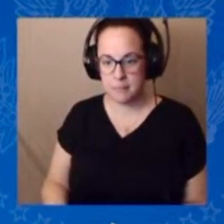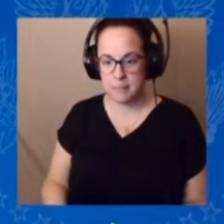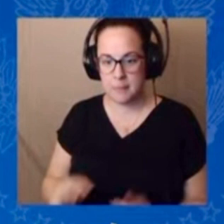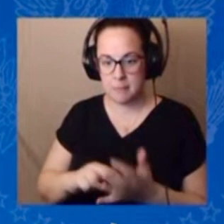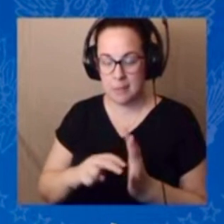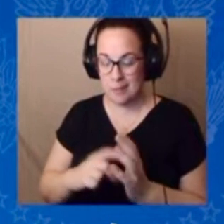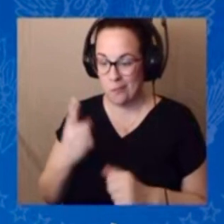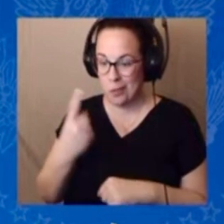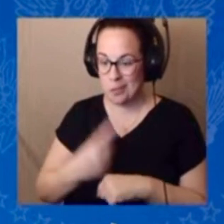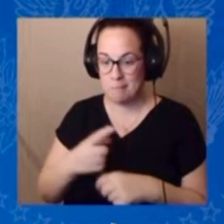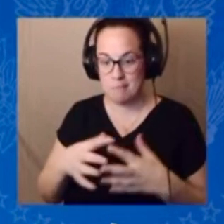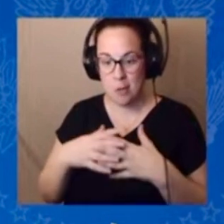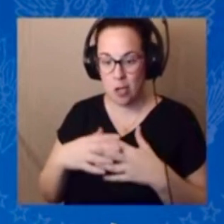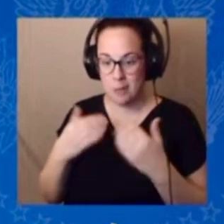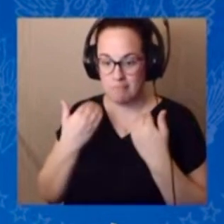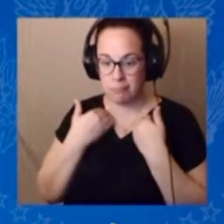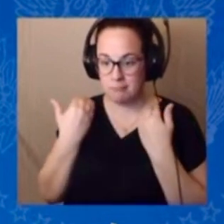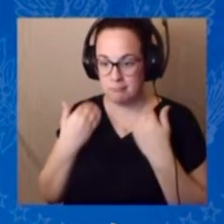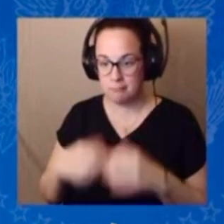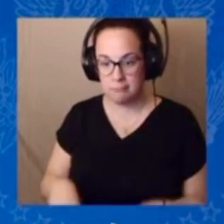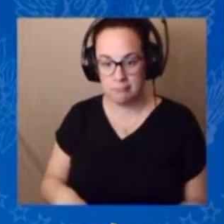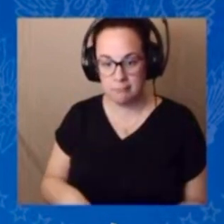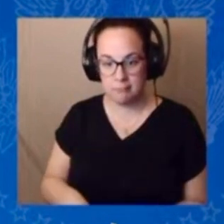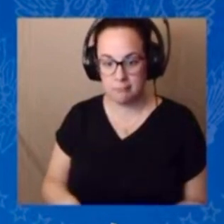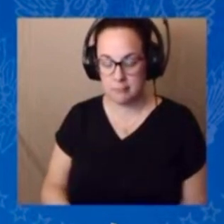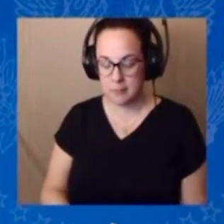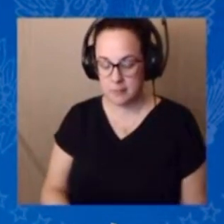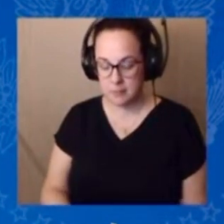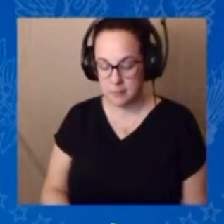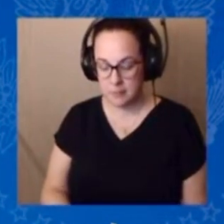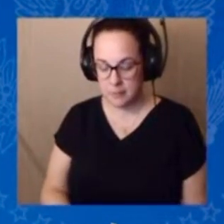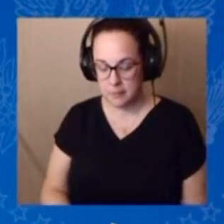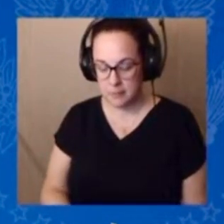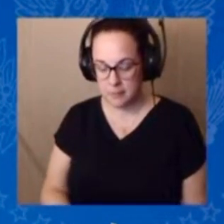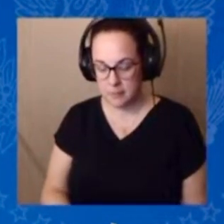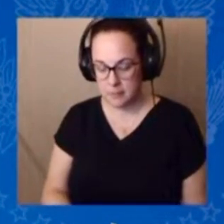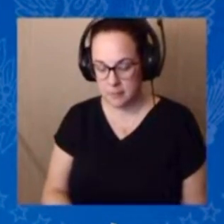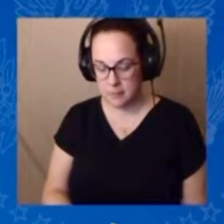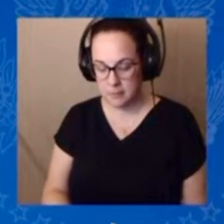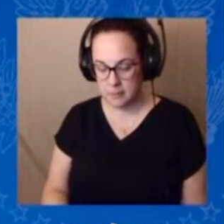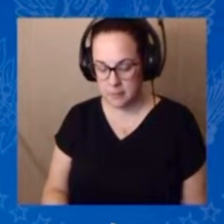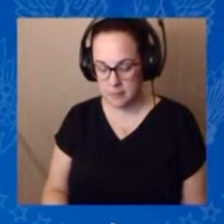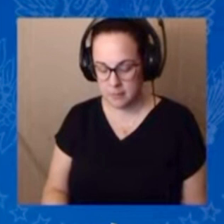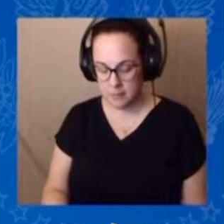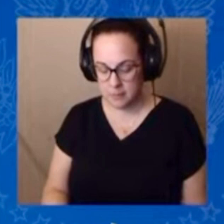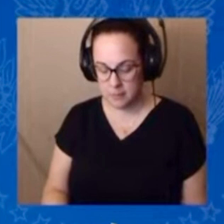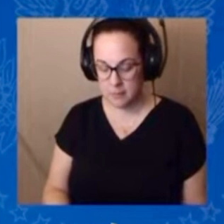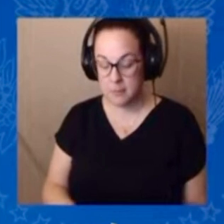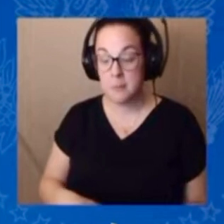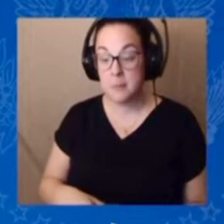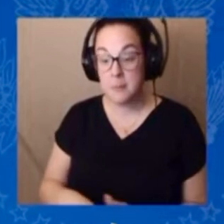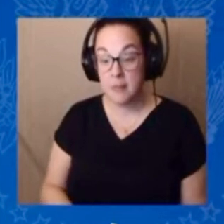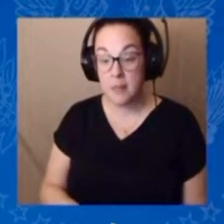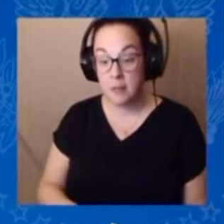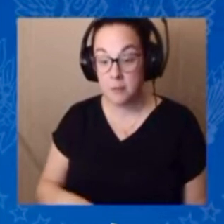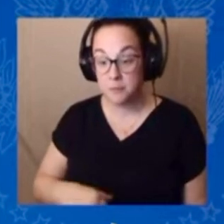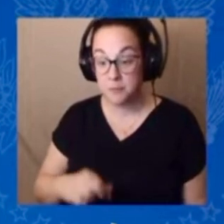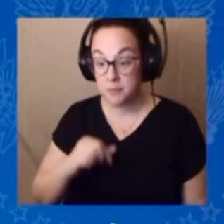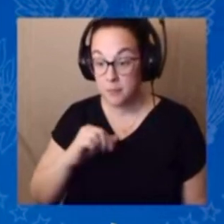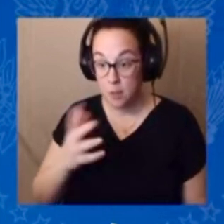its debt, which would throw us not only a recession, but would be a disaster for the economy internationally.